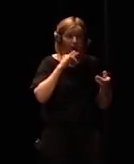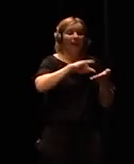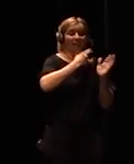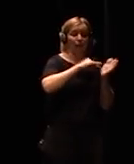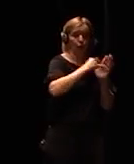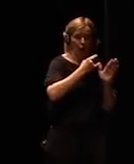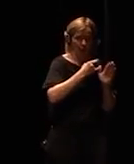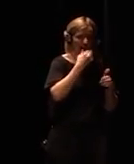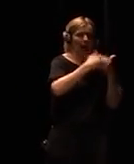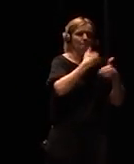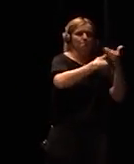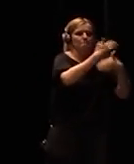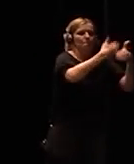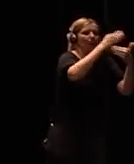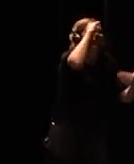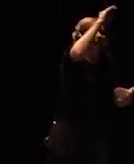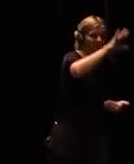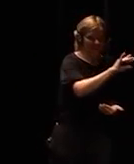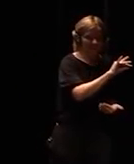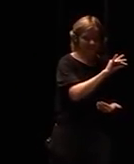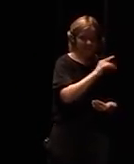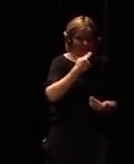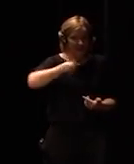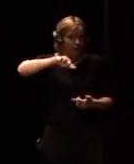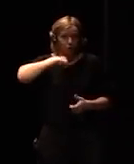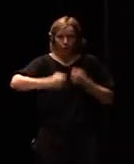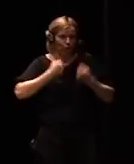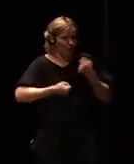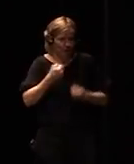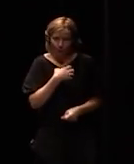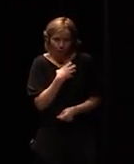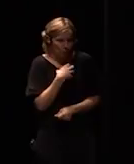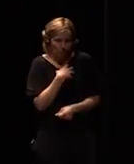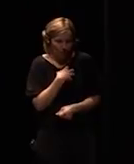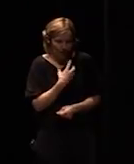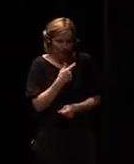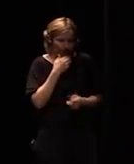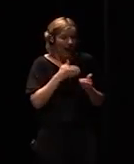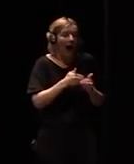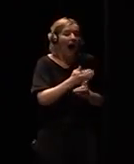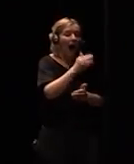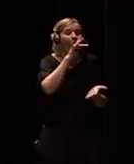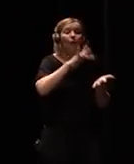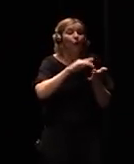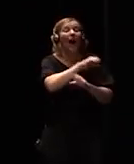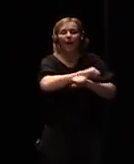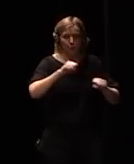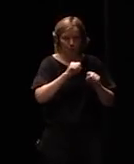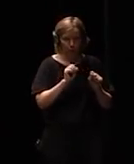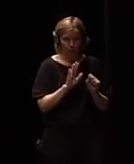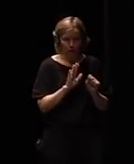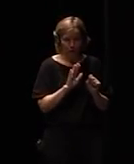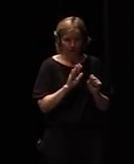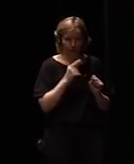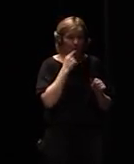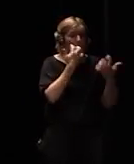that we will have this kind of intelligence explosion that everything is being understood by machines and then we